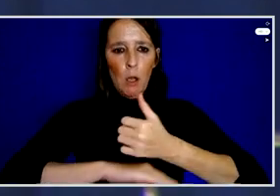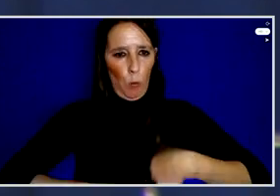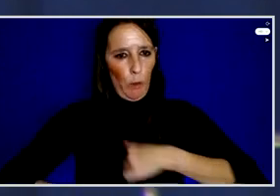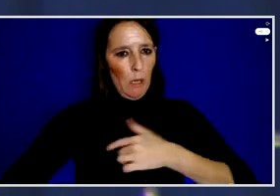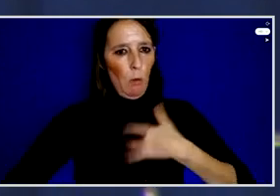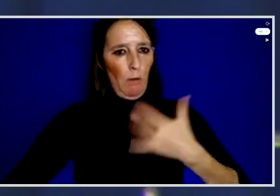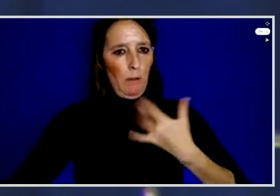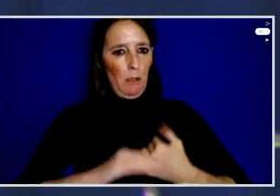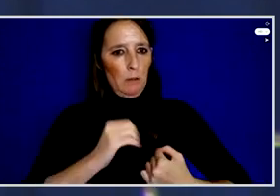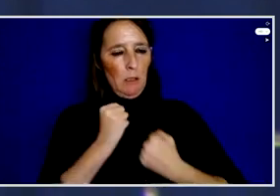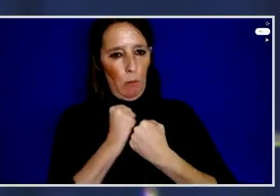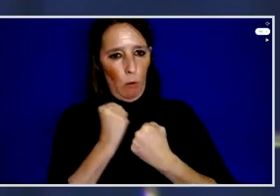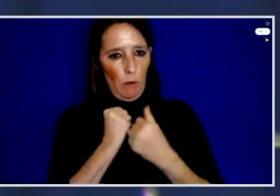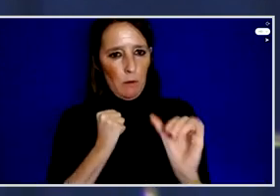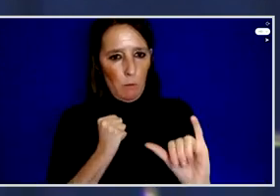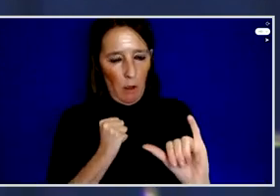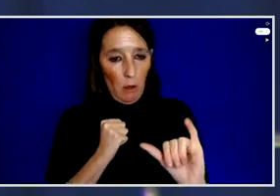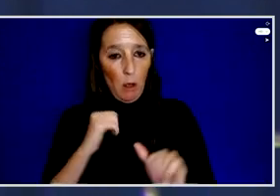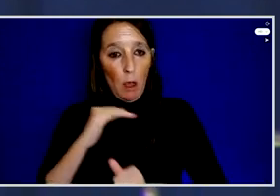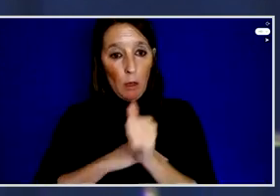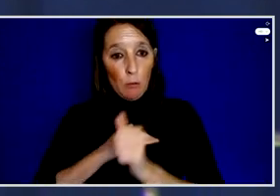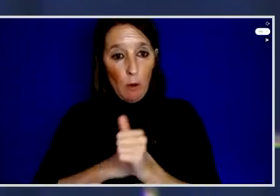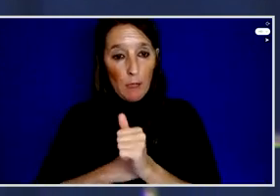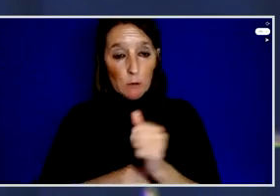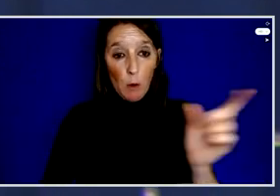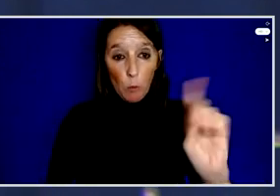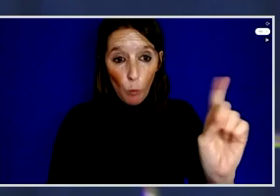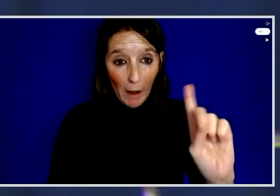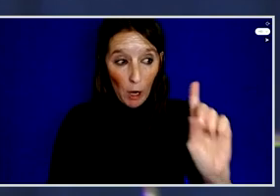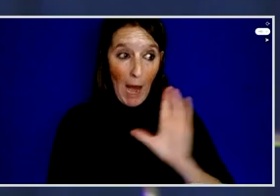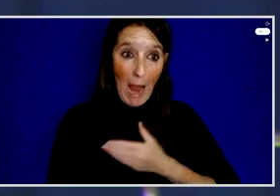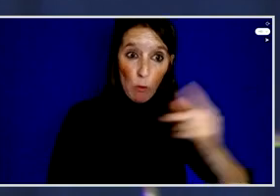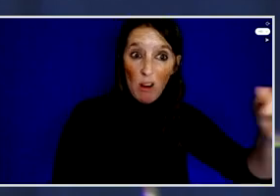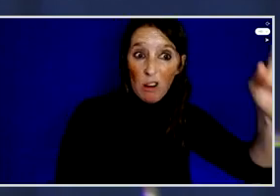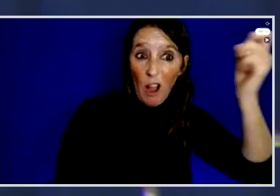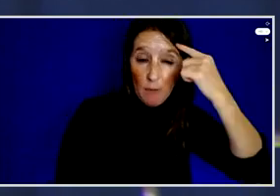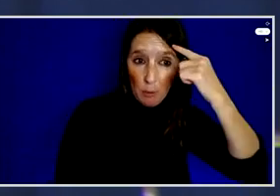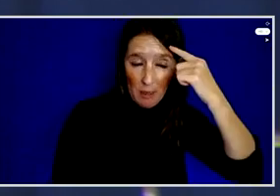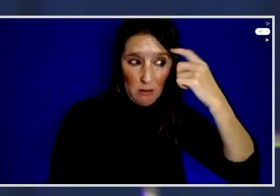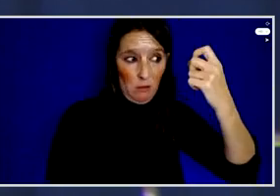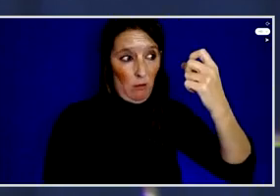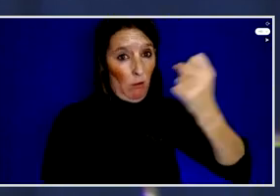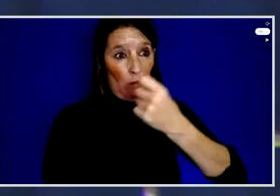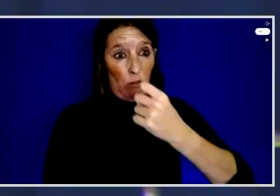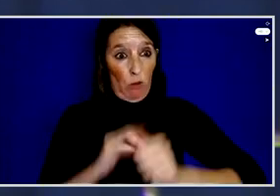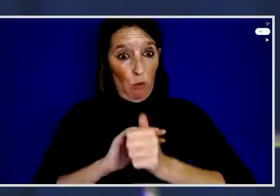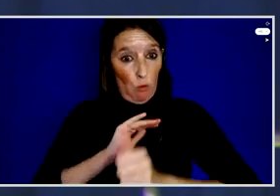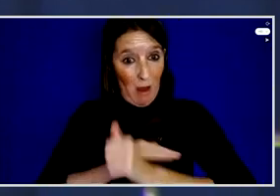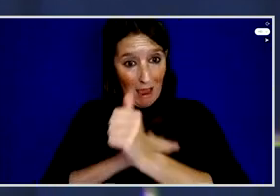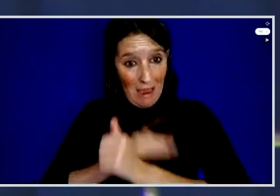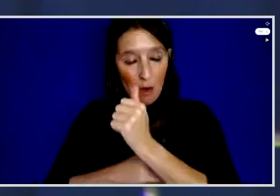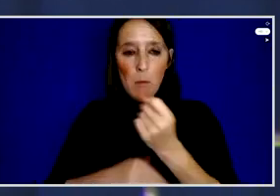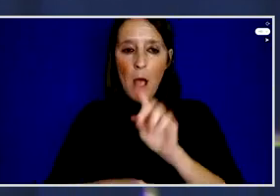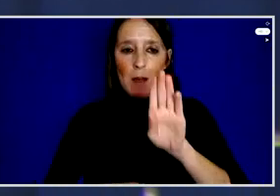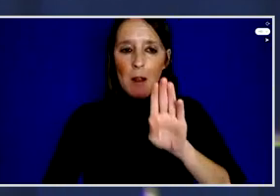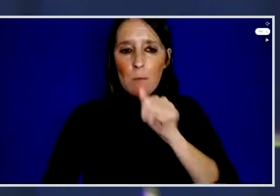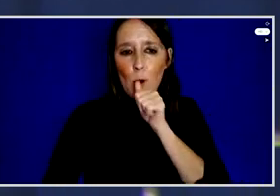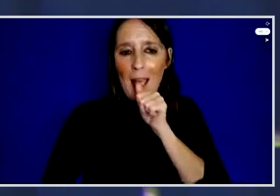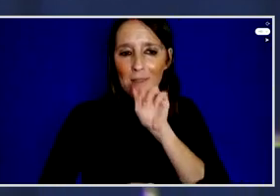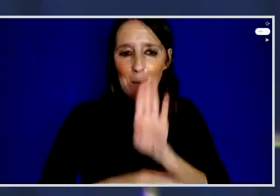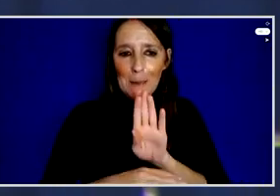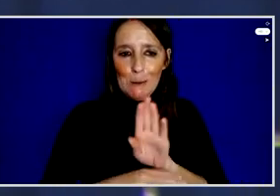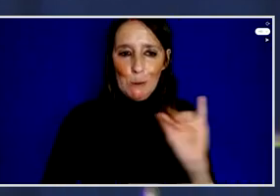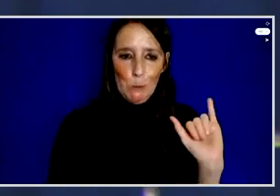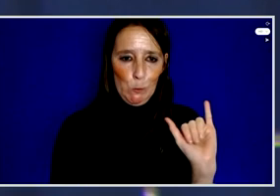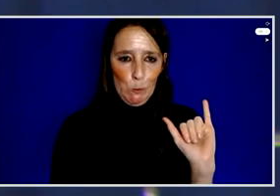threats are not only coming from our governments per se but the private sector there is an increase around strategic litigation